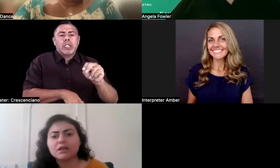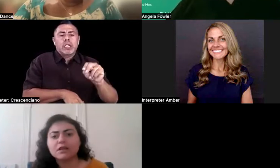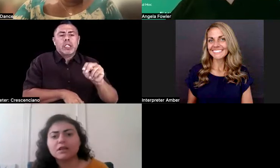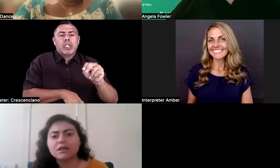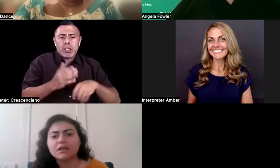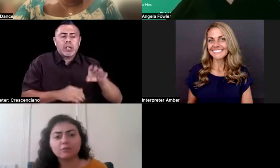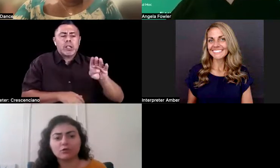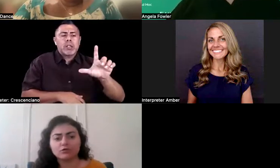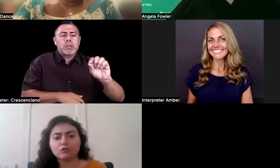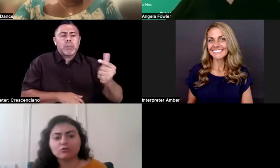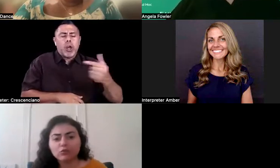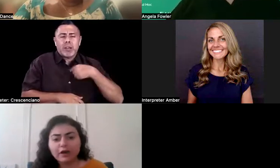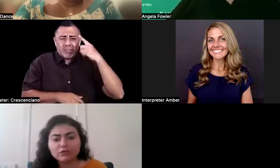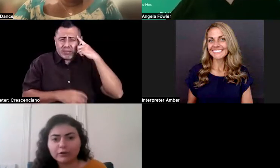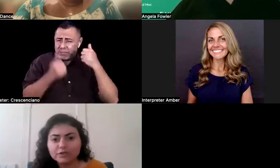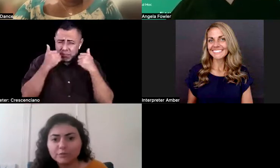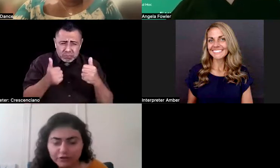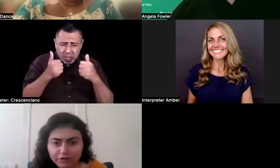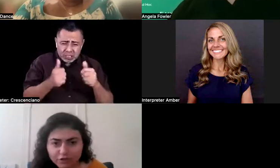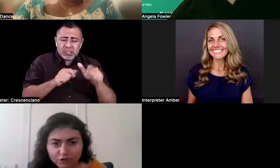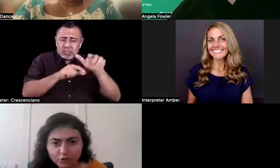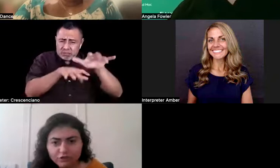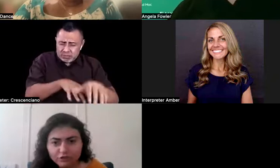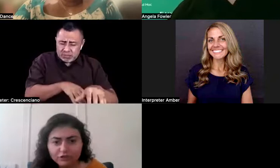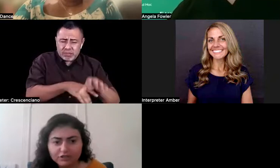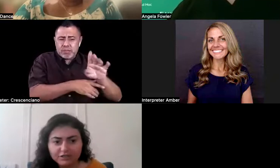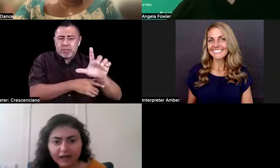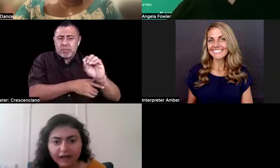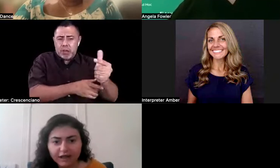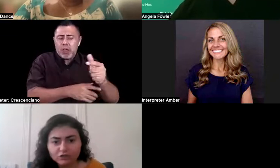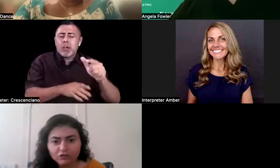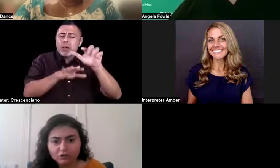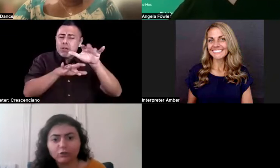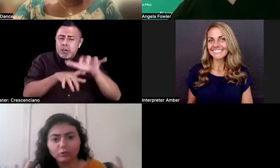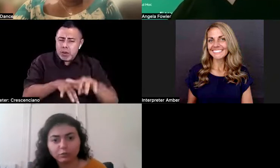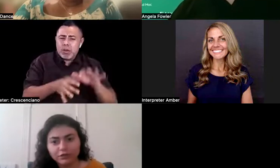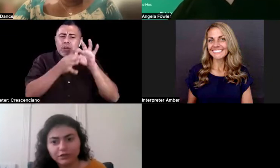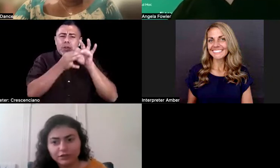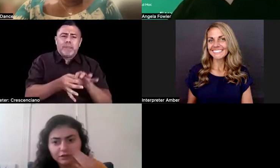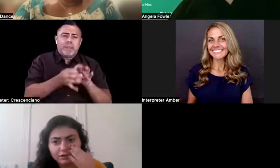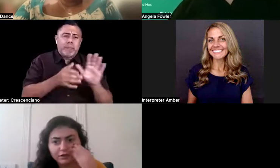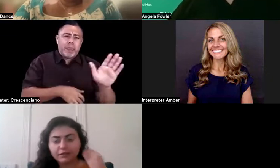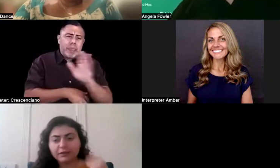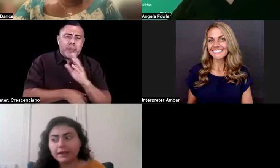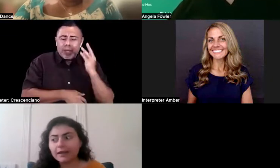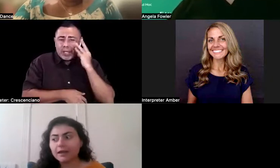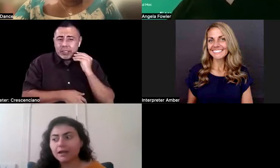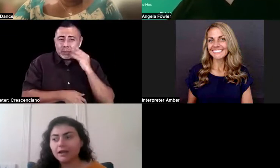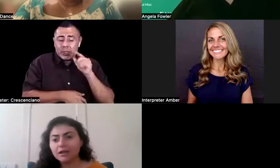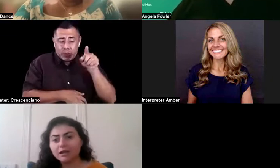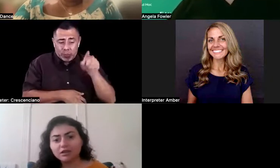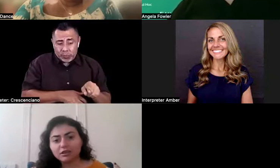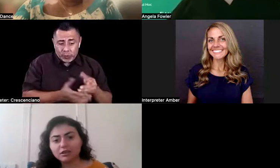write blog posts, write your experiences. Those are the things that actually still working. Like,